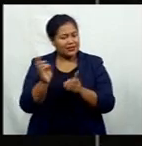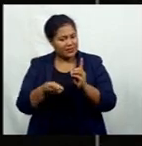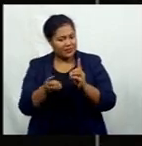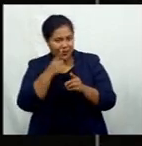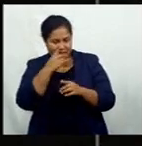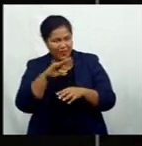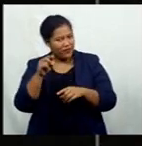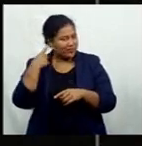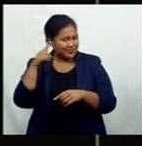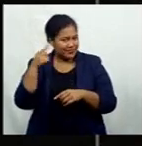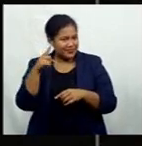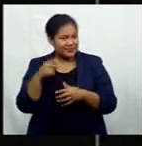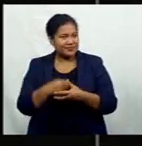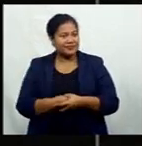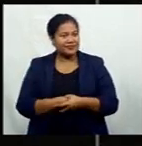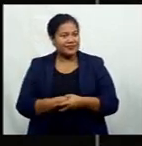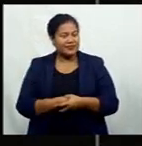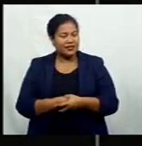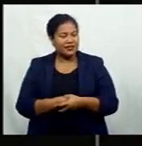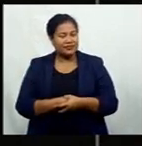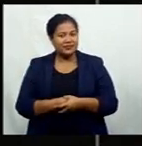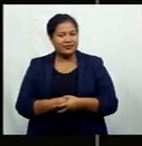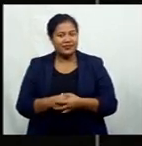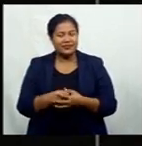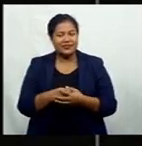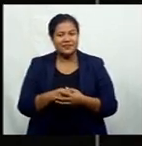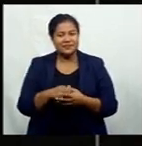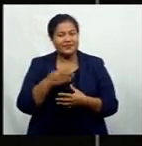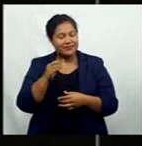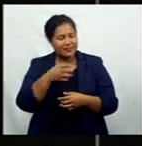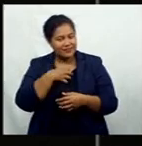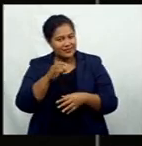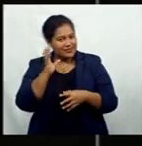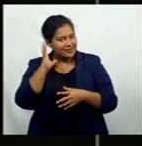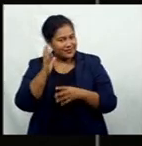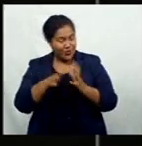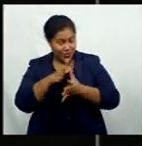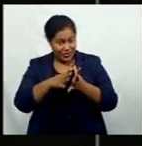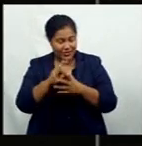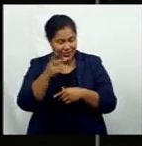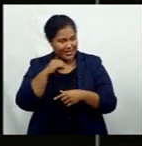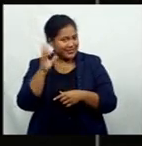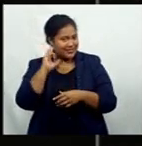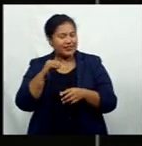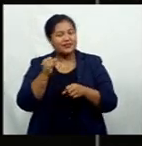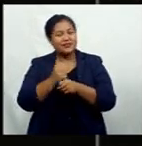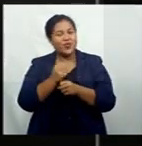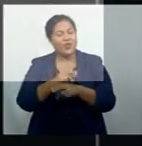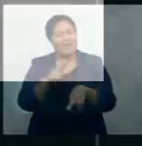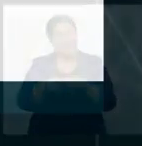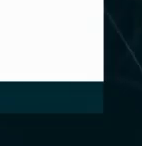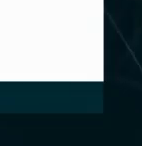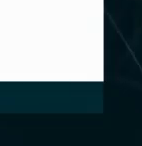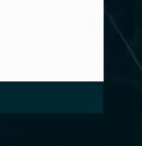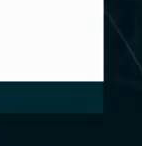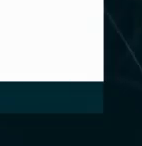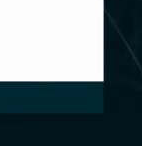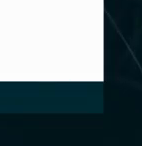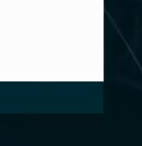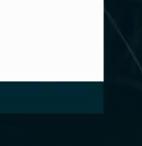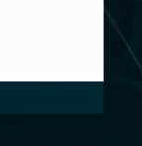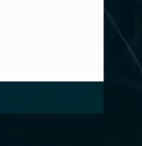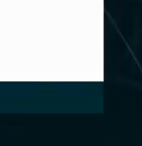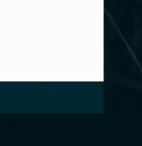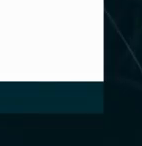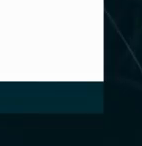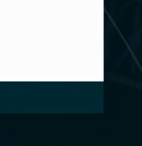investigates longer infections. For these stories and others, tune in to our sister station Gold FM to our poll question. This week